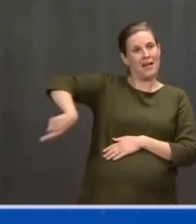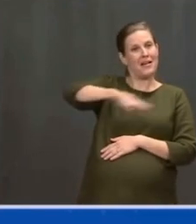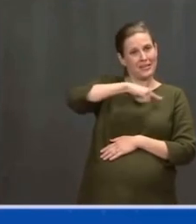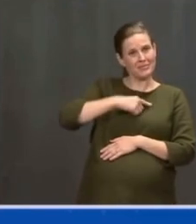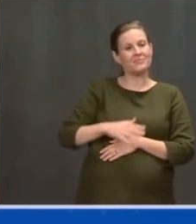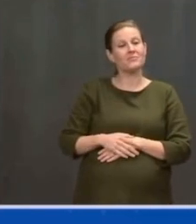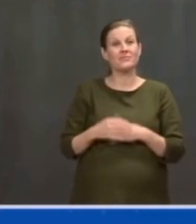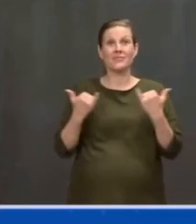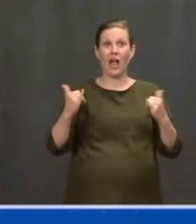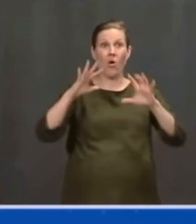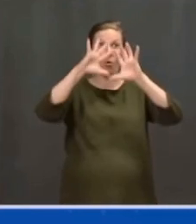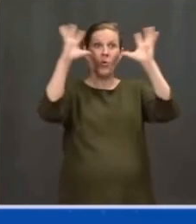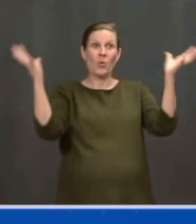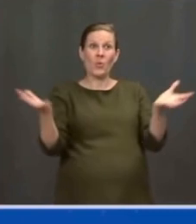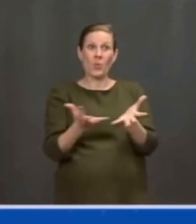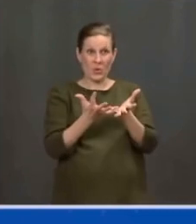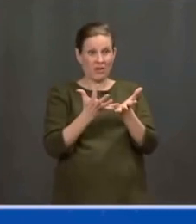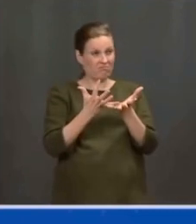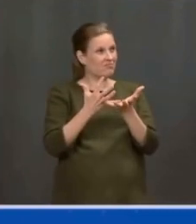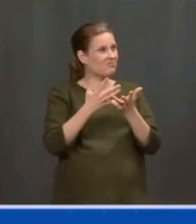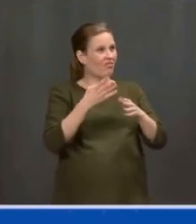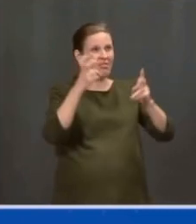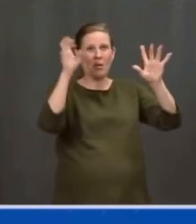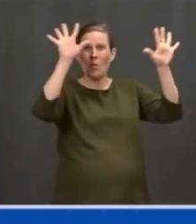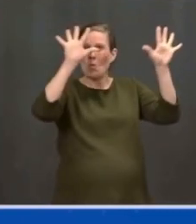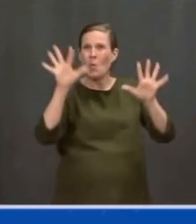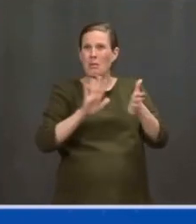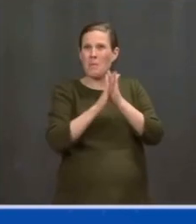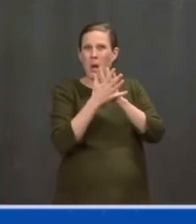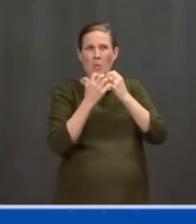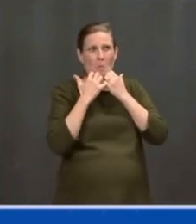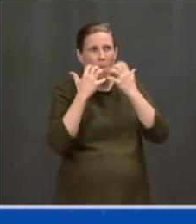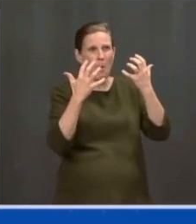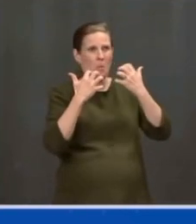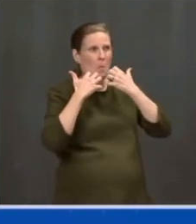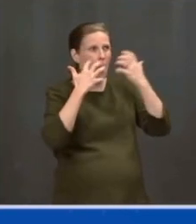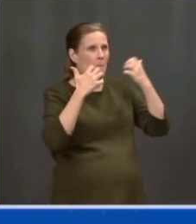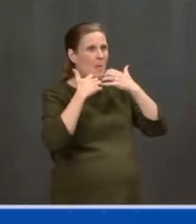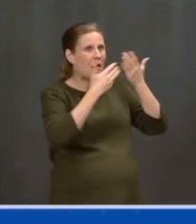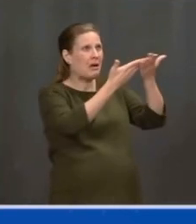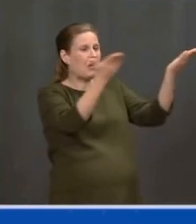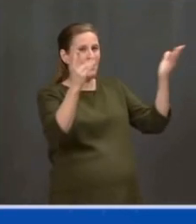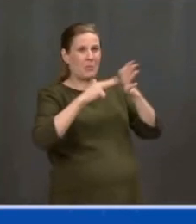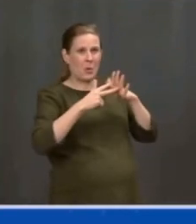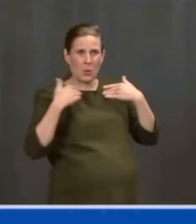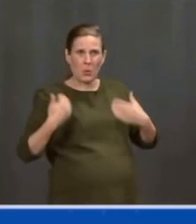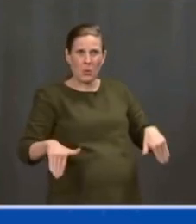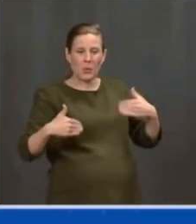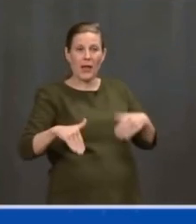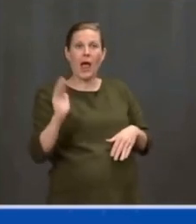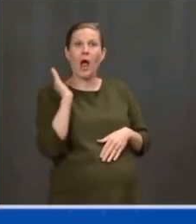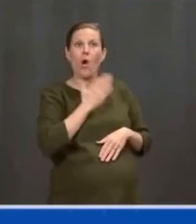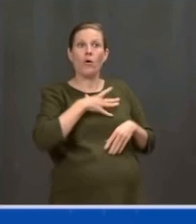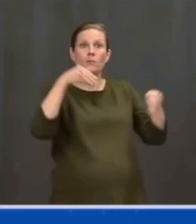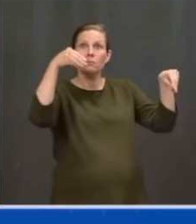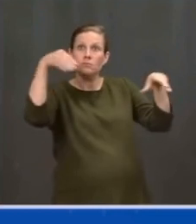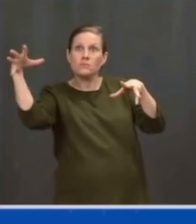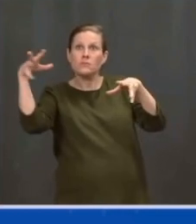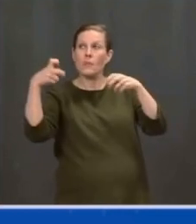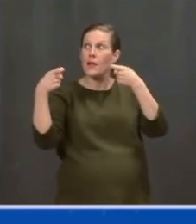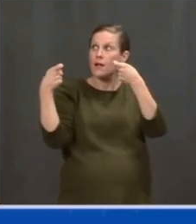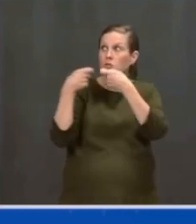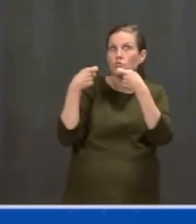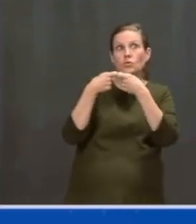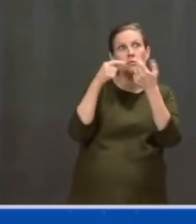That means investing in electrical vehicle charging infrastructures and all forms of clean power technology, so we can slash carbon